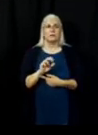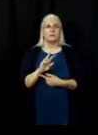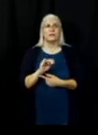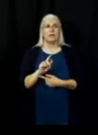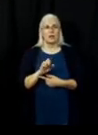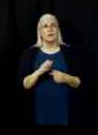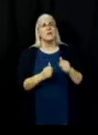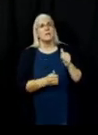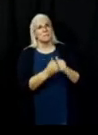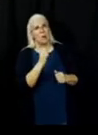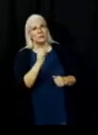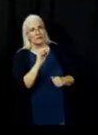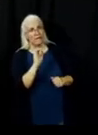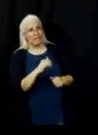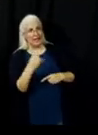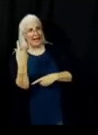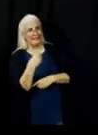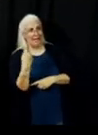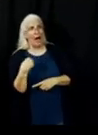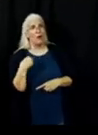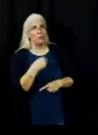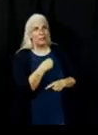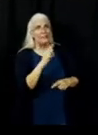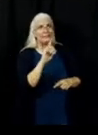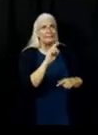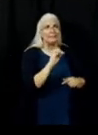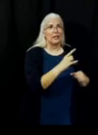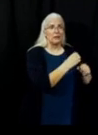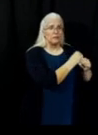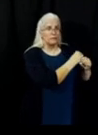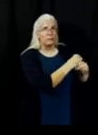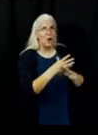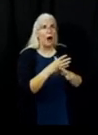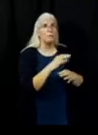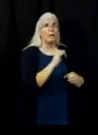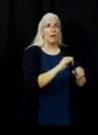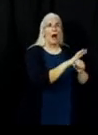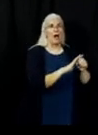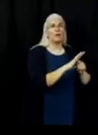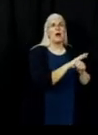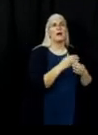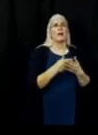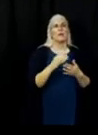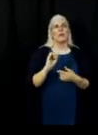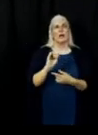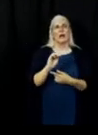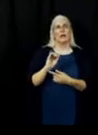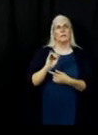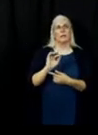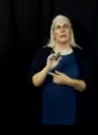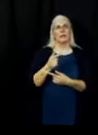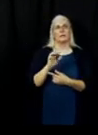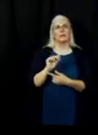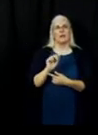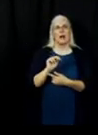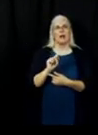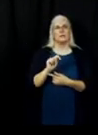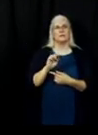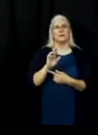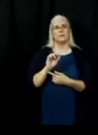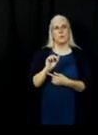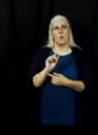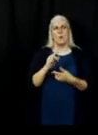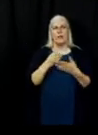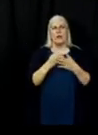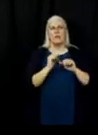the immigrant road, as you head up towards Mount Huff. Conditions last night were not conducive to any firing operations, real similar